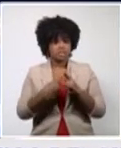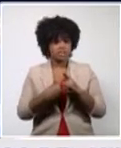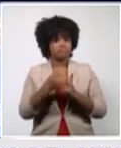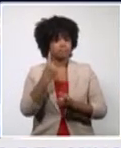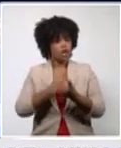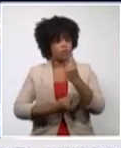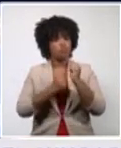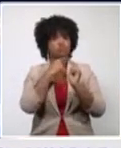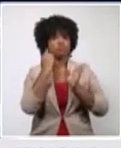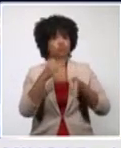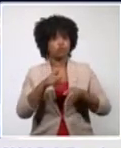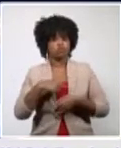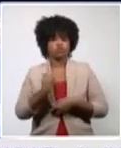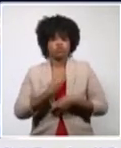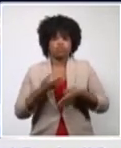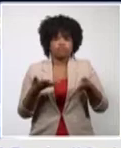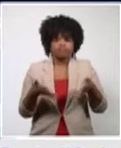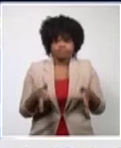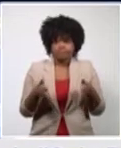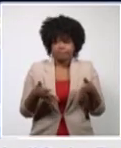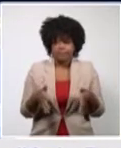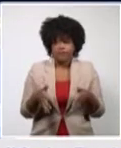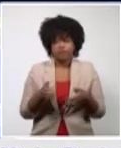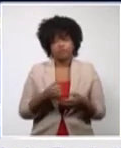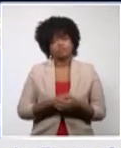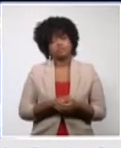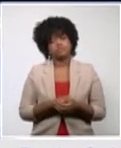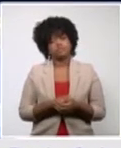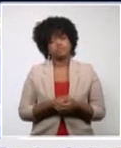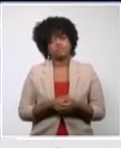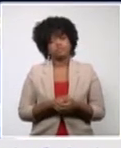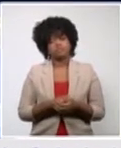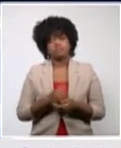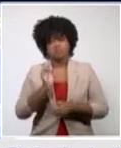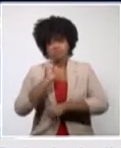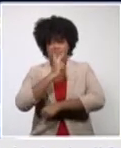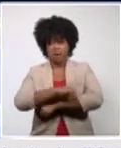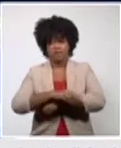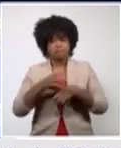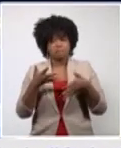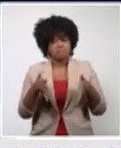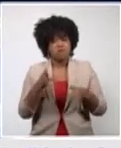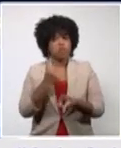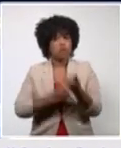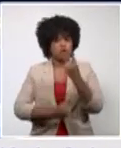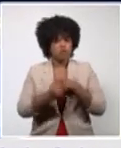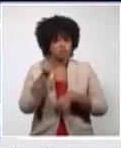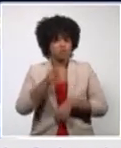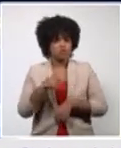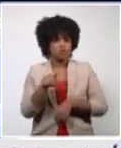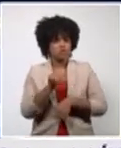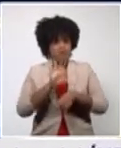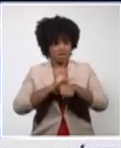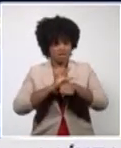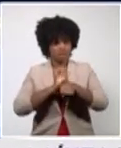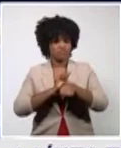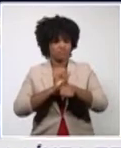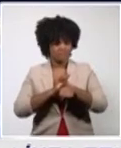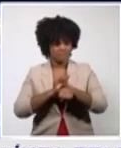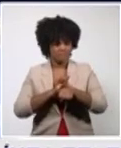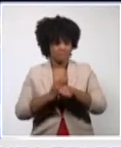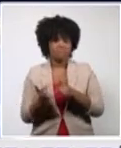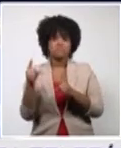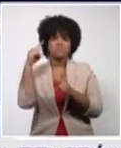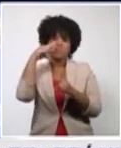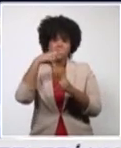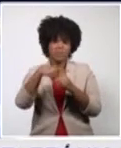death. And it is feared that in Europe, which has also had many cases of measles, it